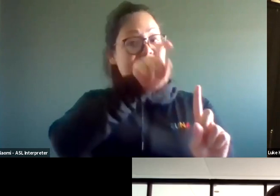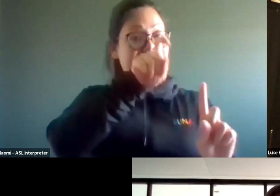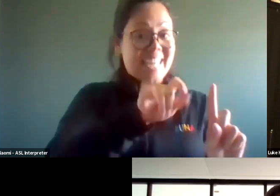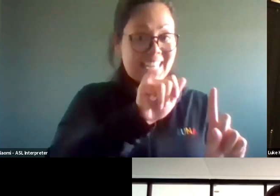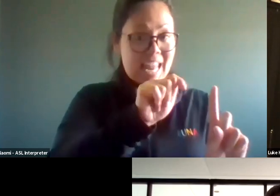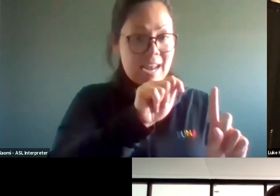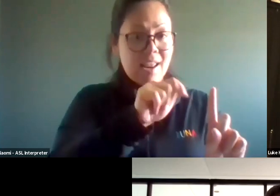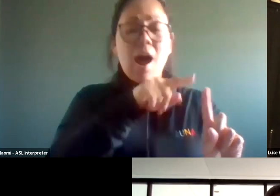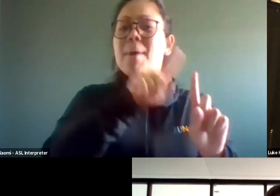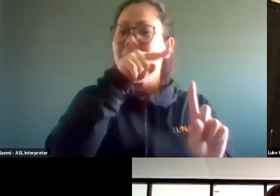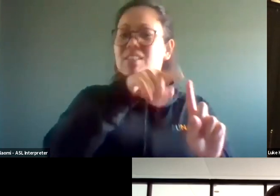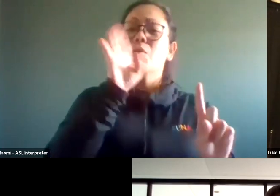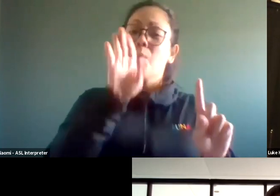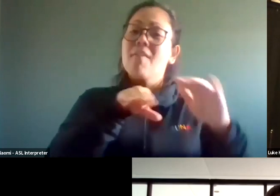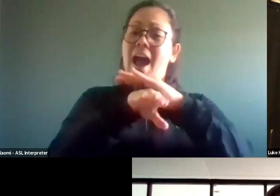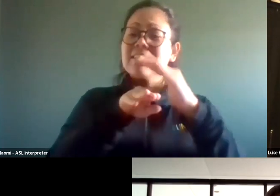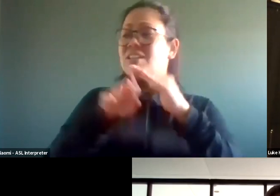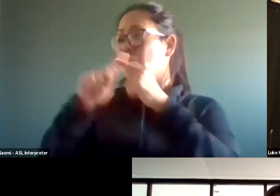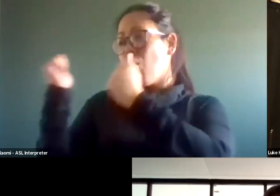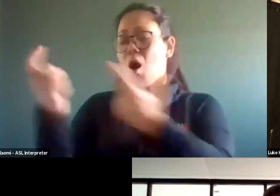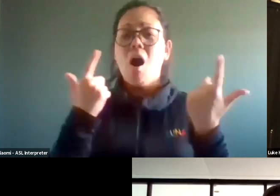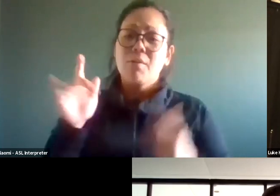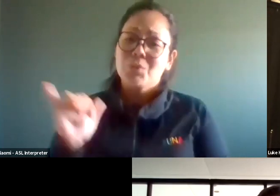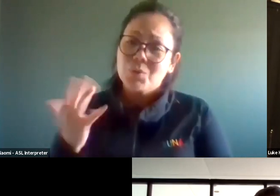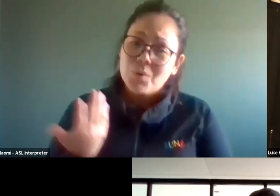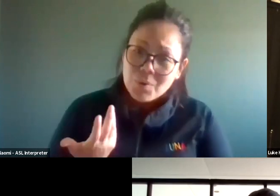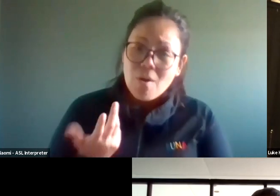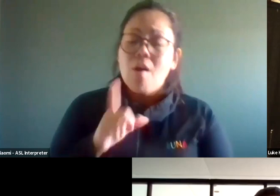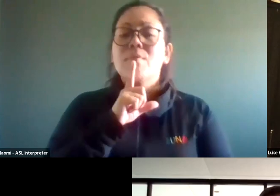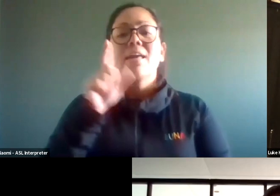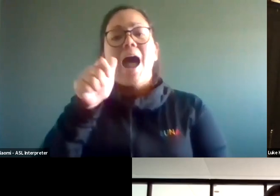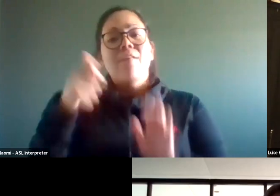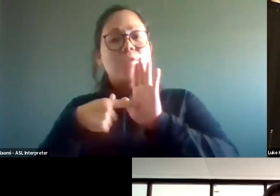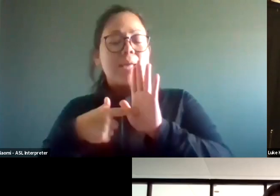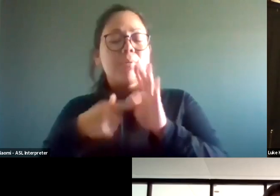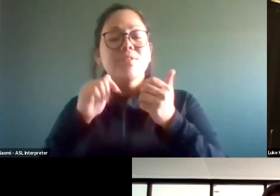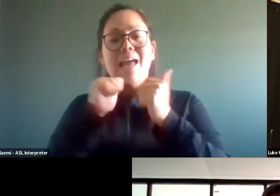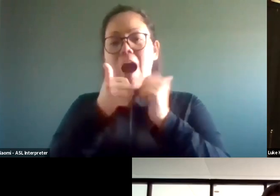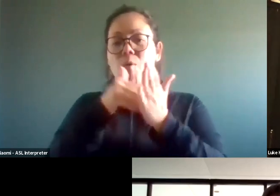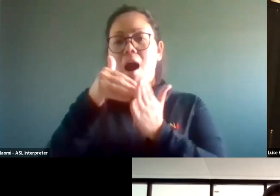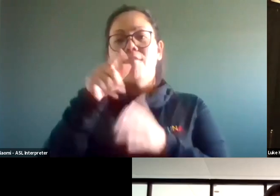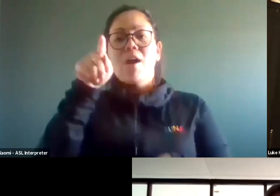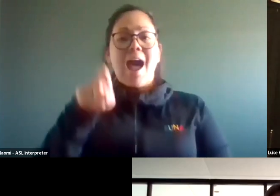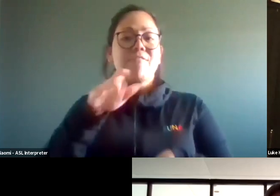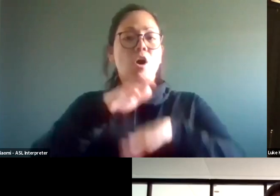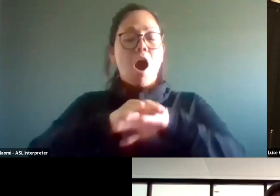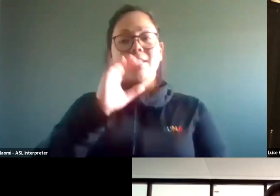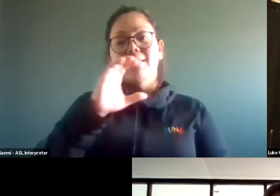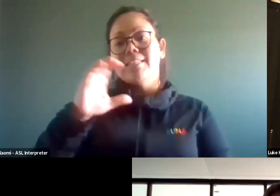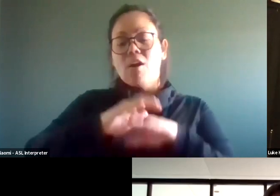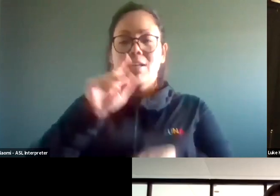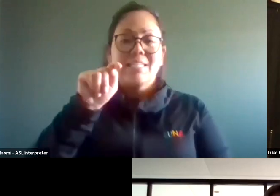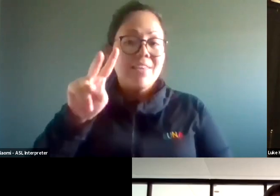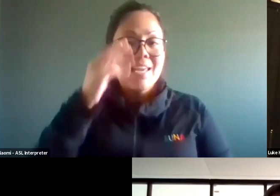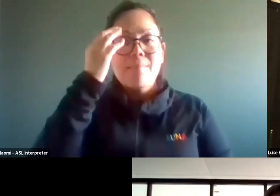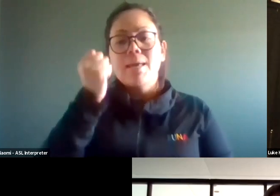that it really does open up for everyone. you know, another example is how many times have we had to turn the closed captioning on in our TV because